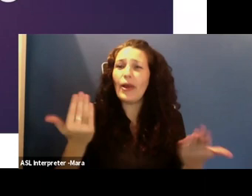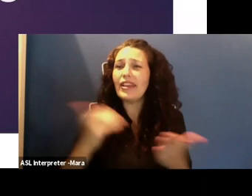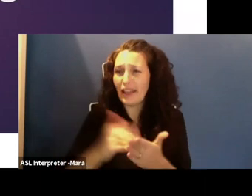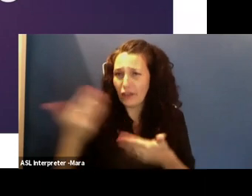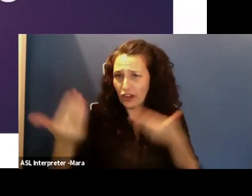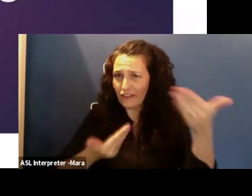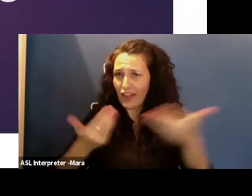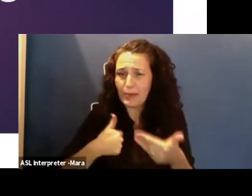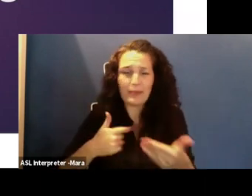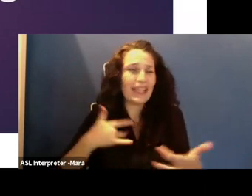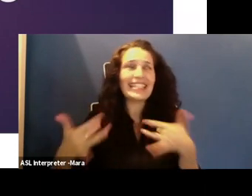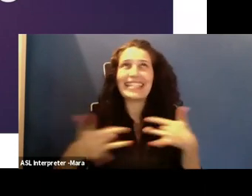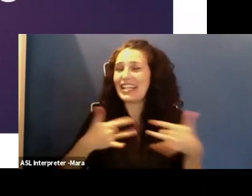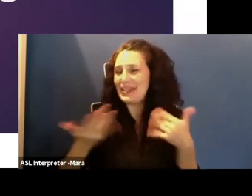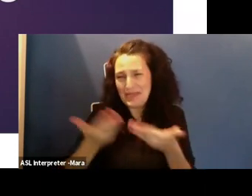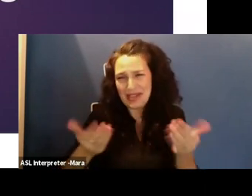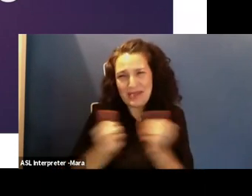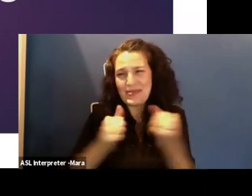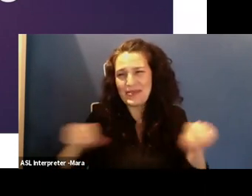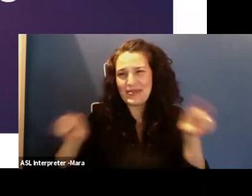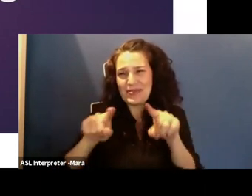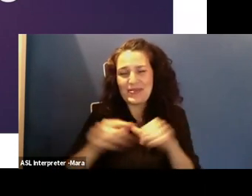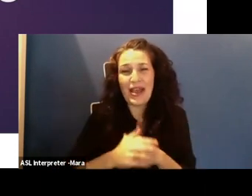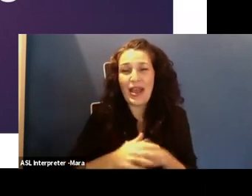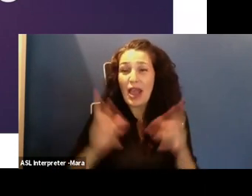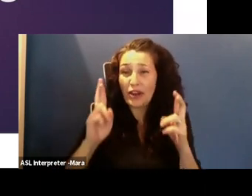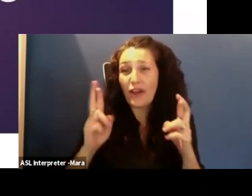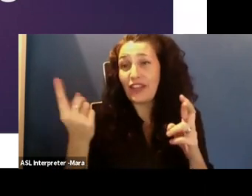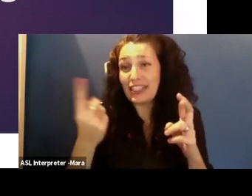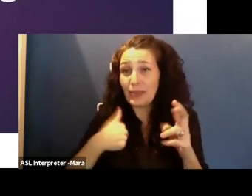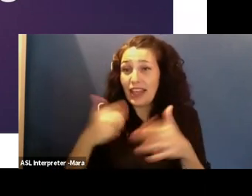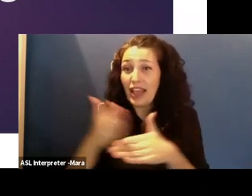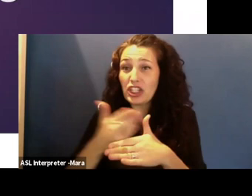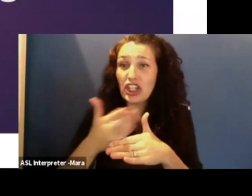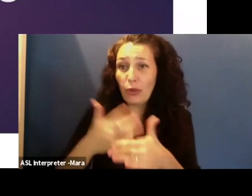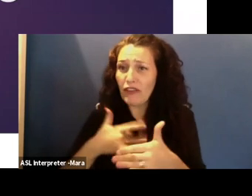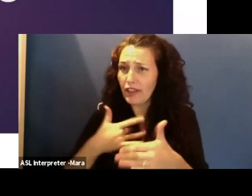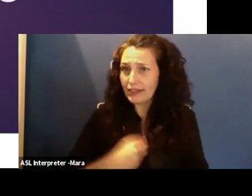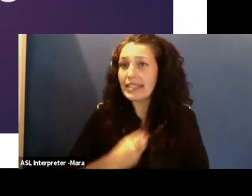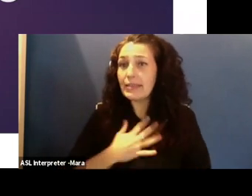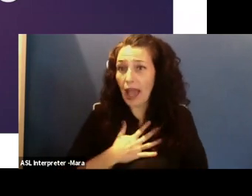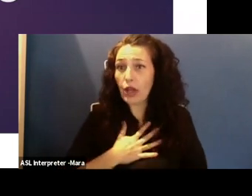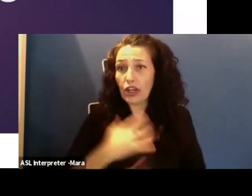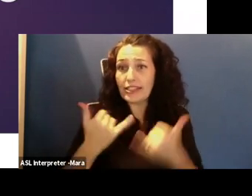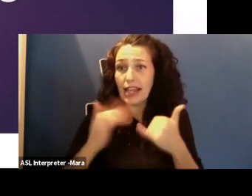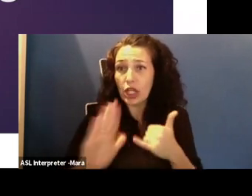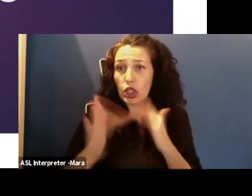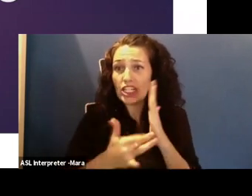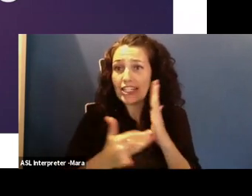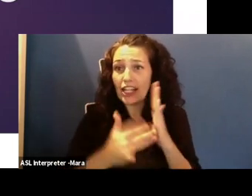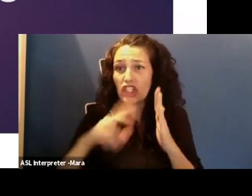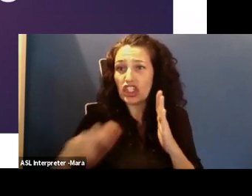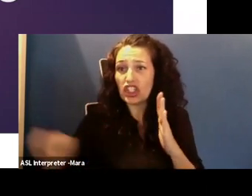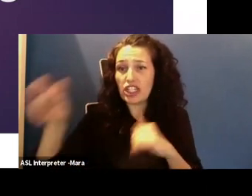I'm so excited to be here with you all. And I hope that something I share today will be inspiring for you on your tech journey. As